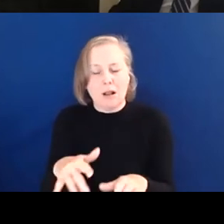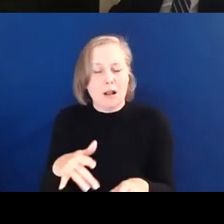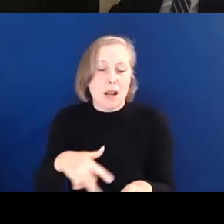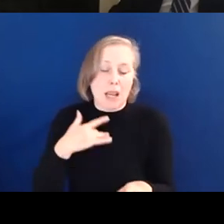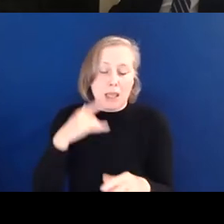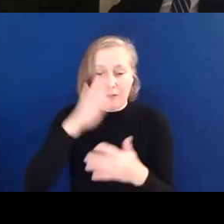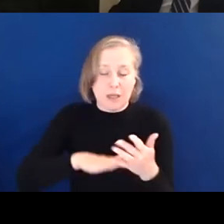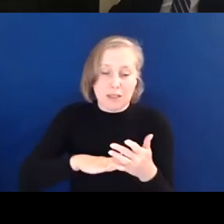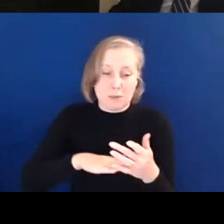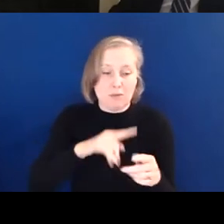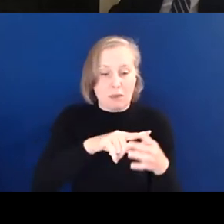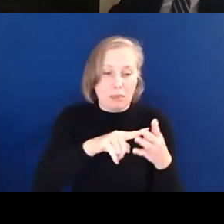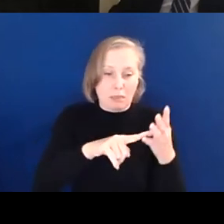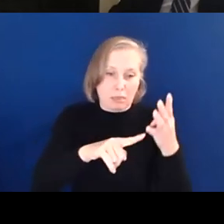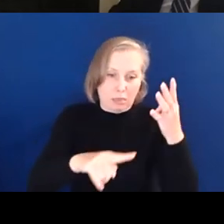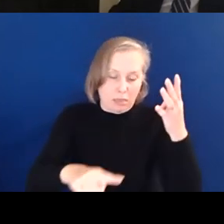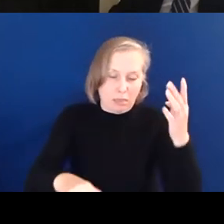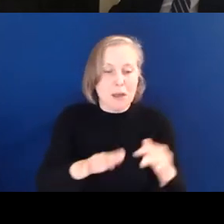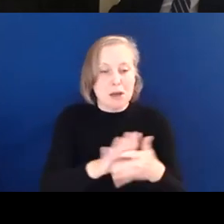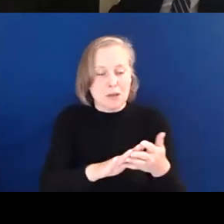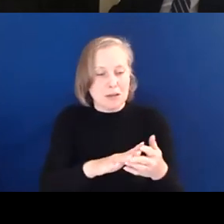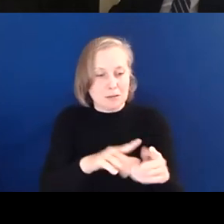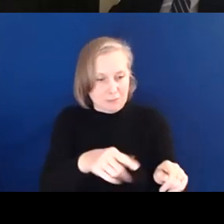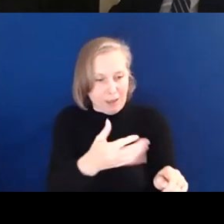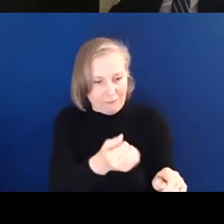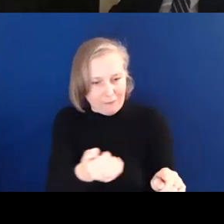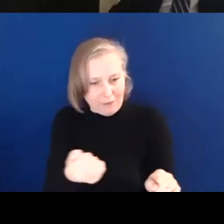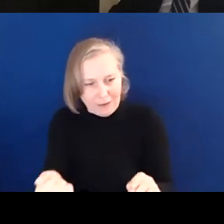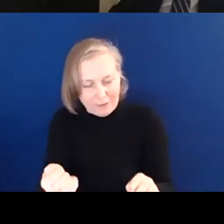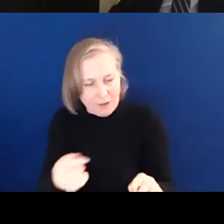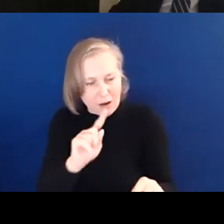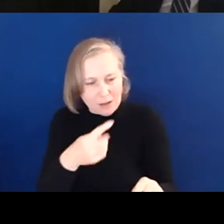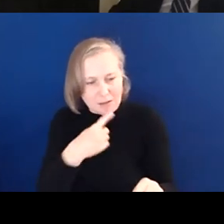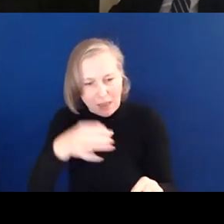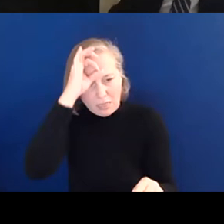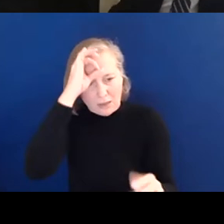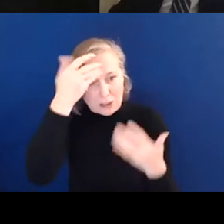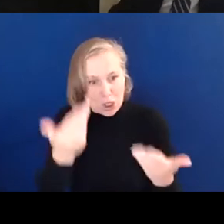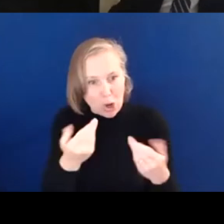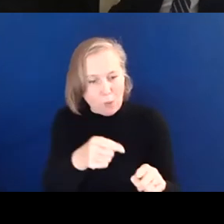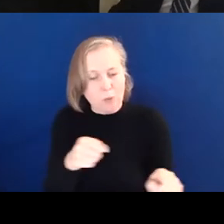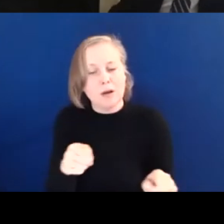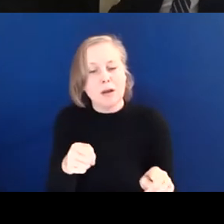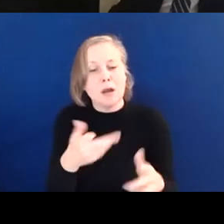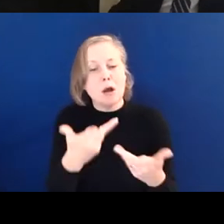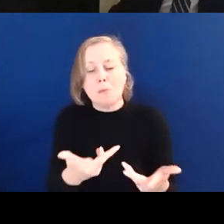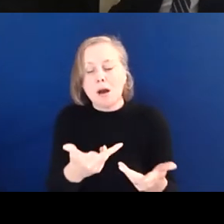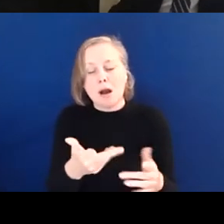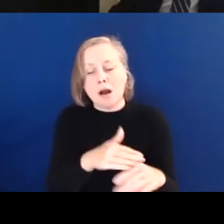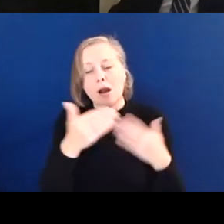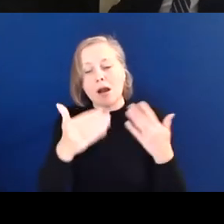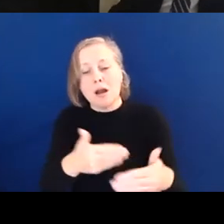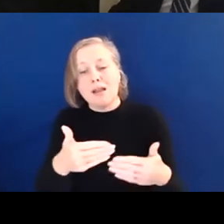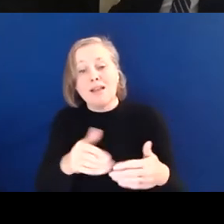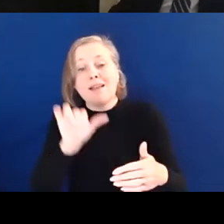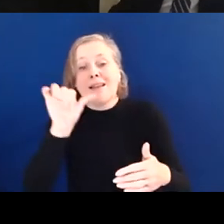can't be excused on grounds of ignorance. But there s still no clear program for change beyond exhortation, promises and